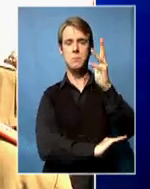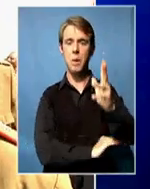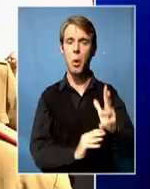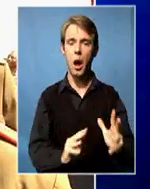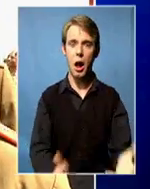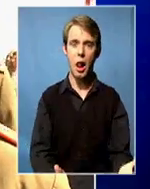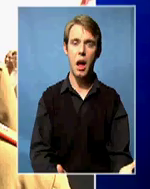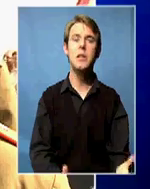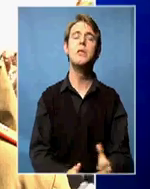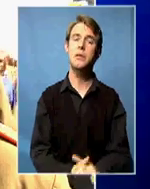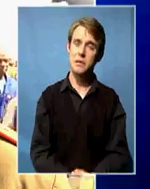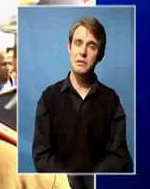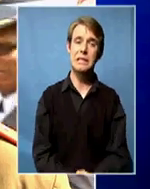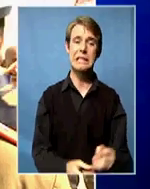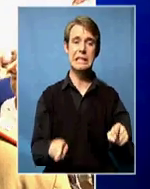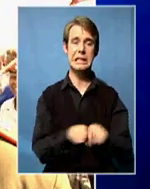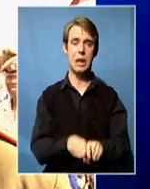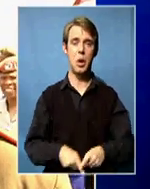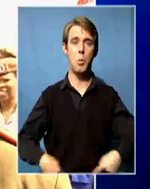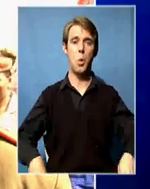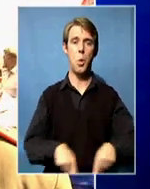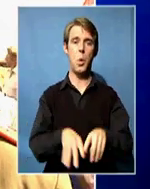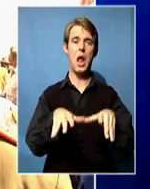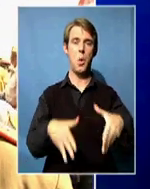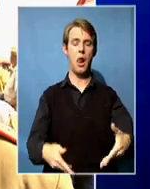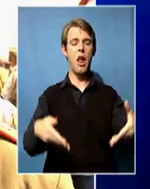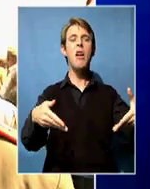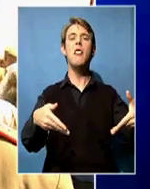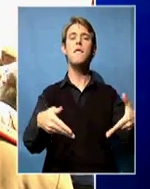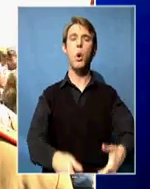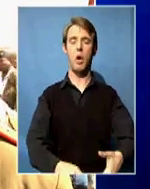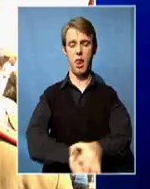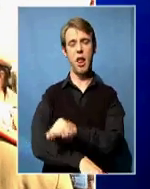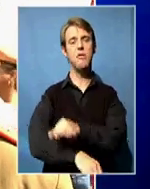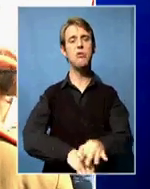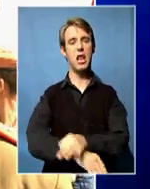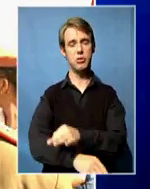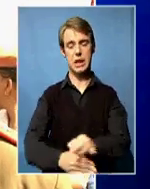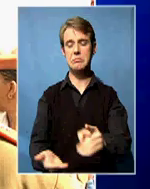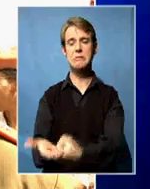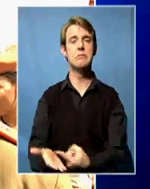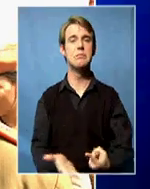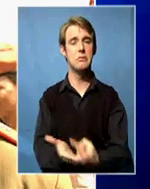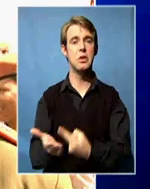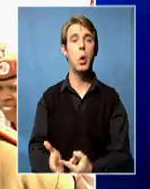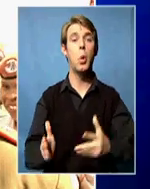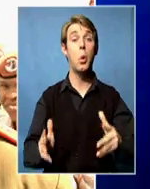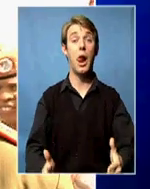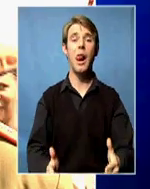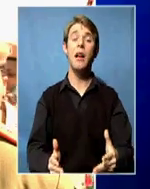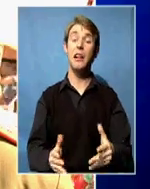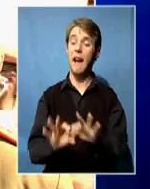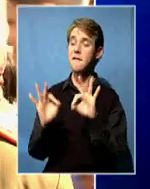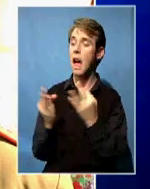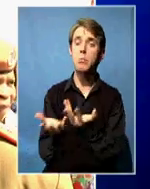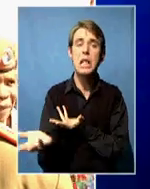to be. And then from there also start working on funeral arrangements. We are talking with the family members, we have our